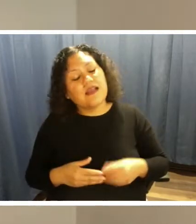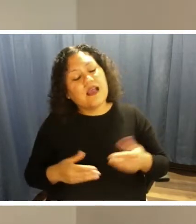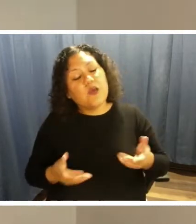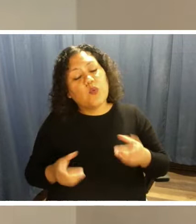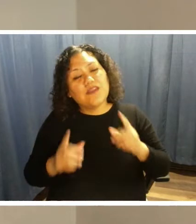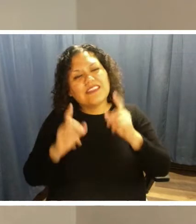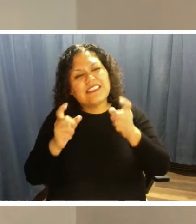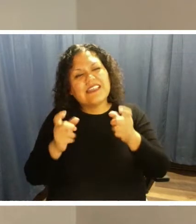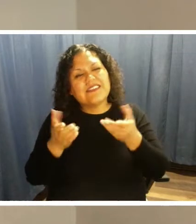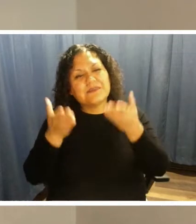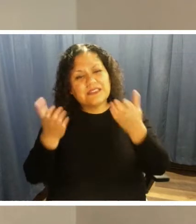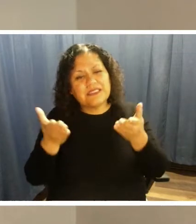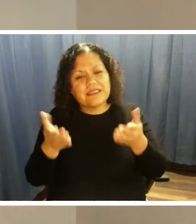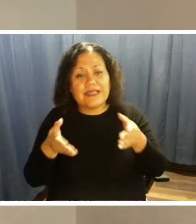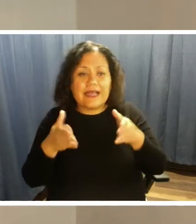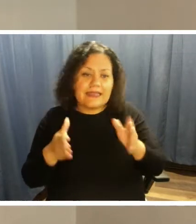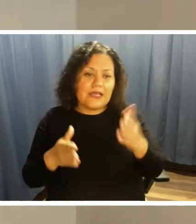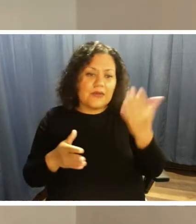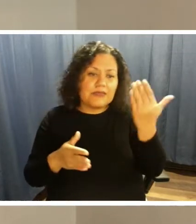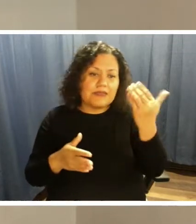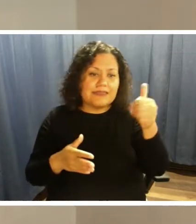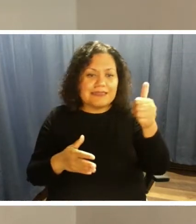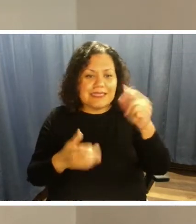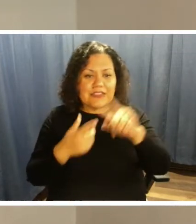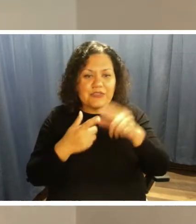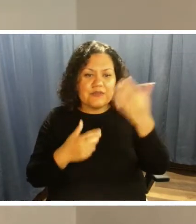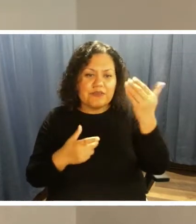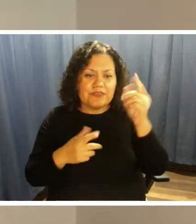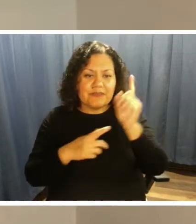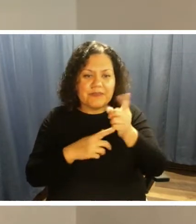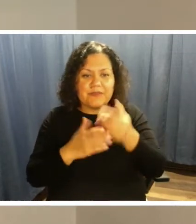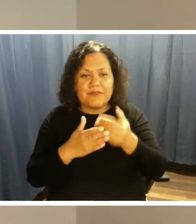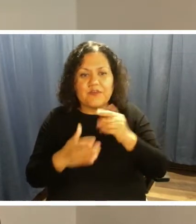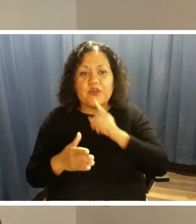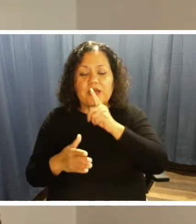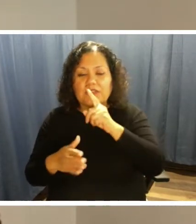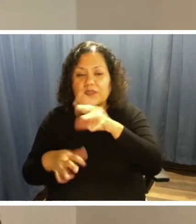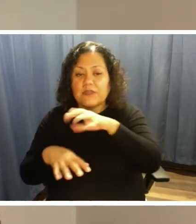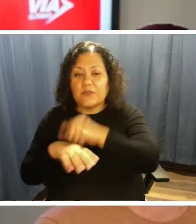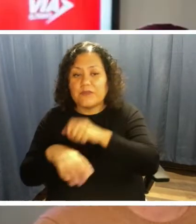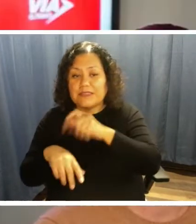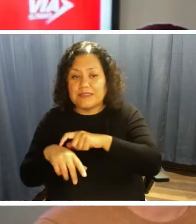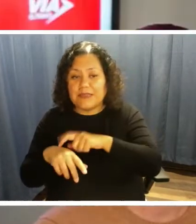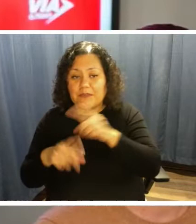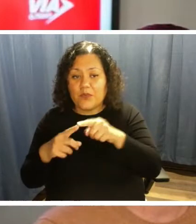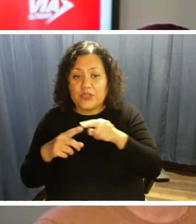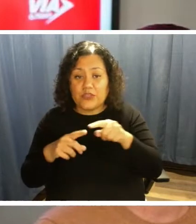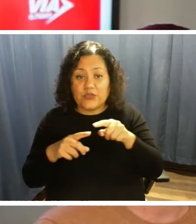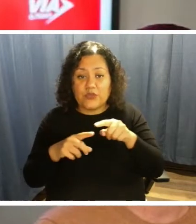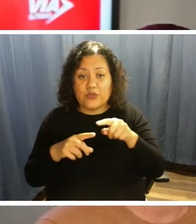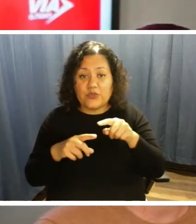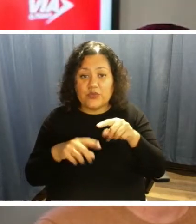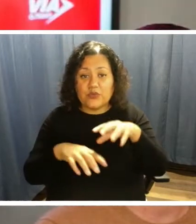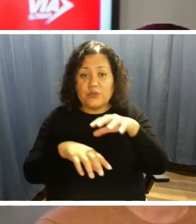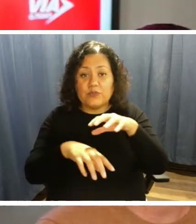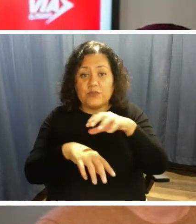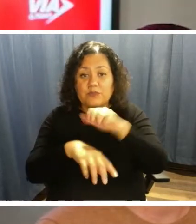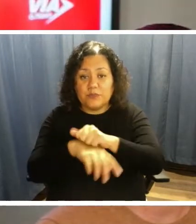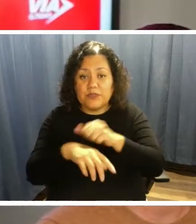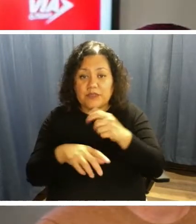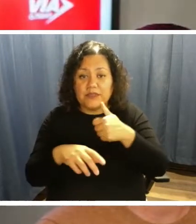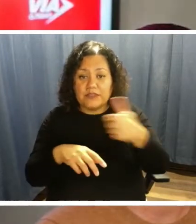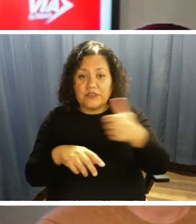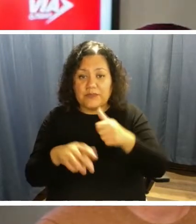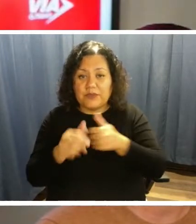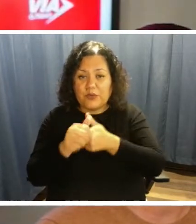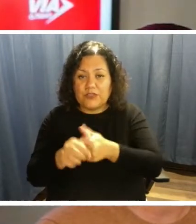like allow 10 to 15 minutes before your actual appointment time when booking a trip by drop-off time. And the time